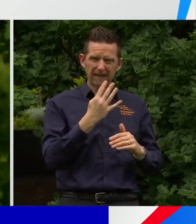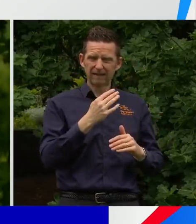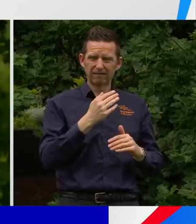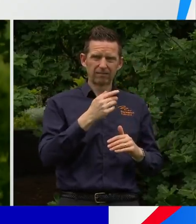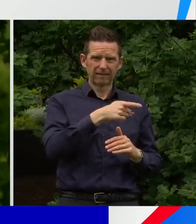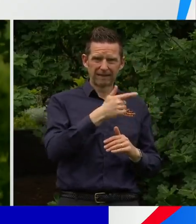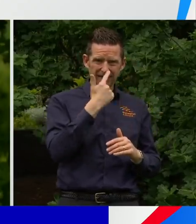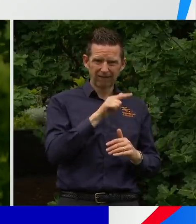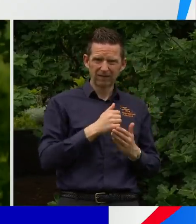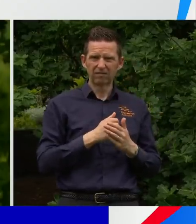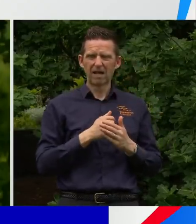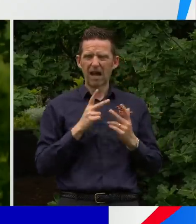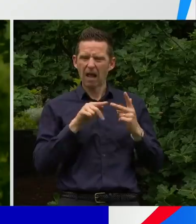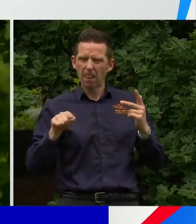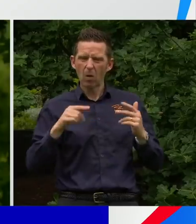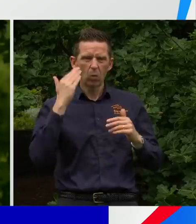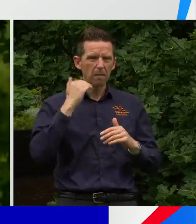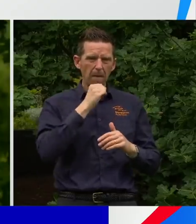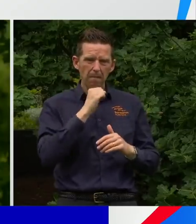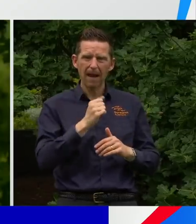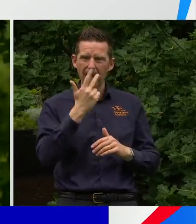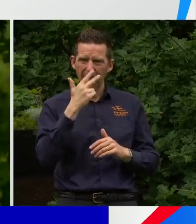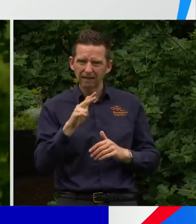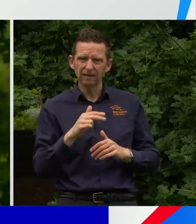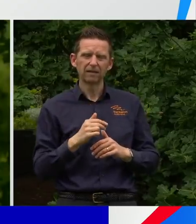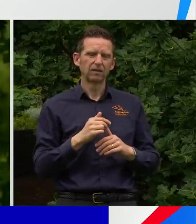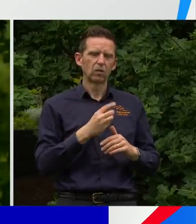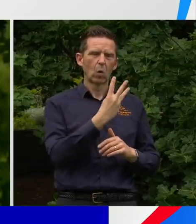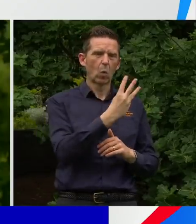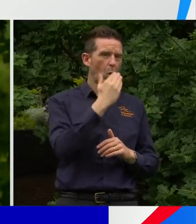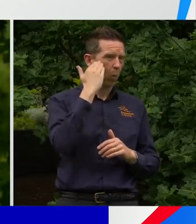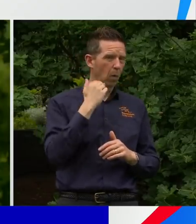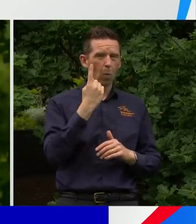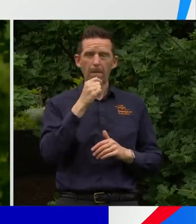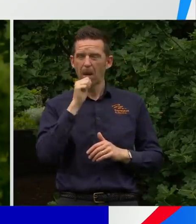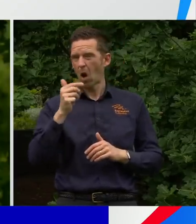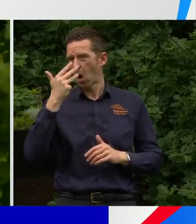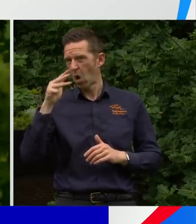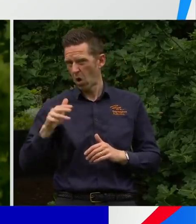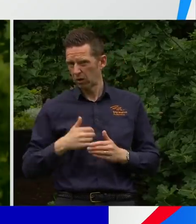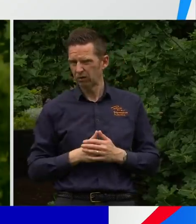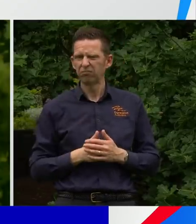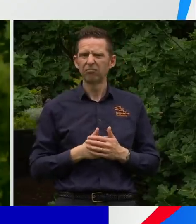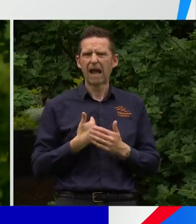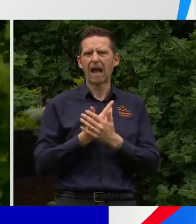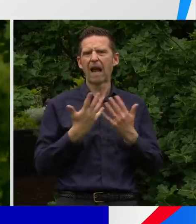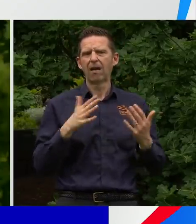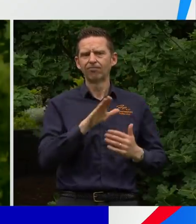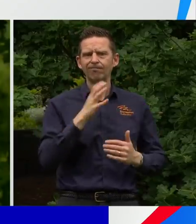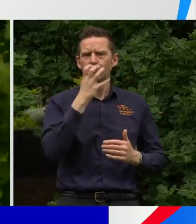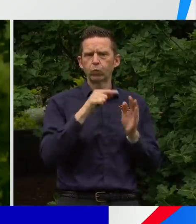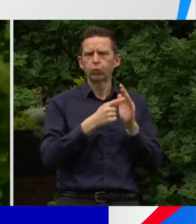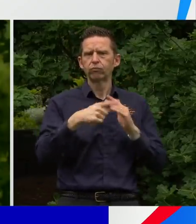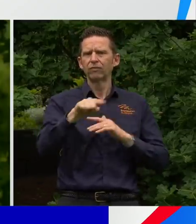80s and three women and one man in their 90s. This will be obviously a very difficult time for those families and we send our best wishes and support to them.